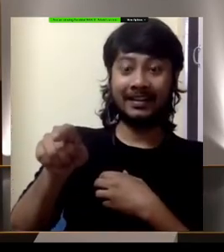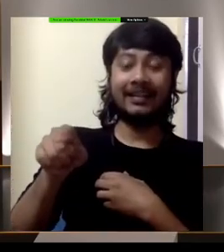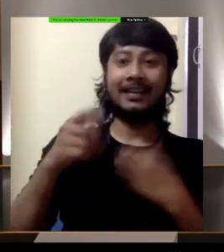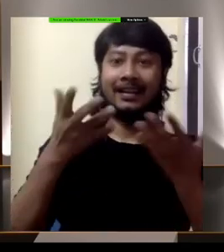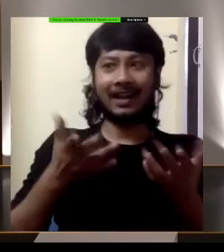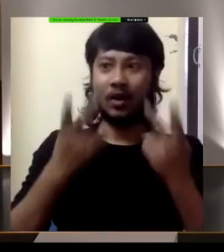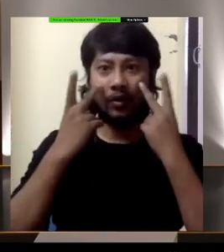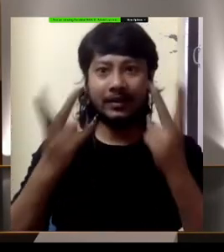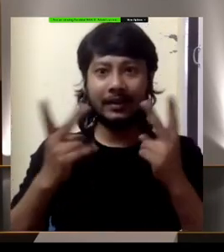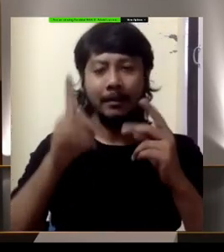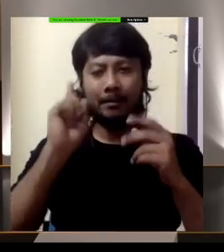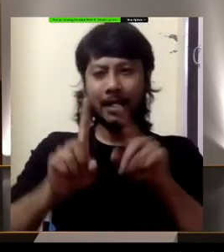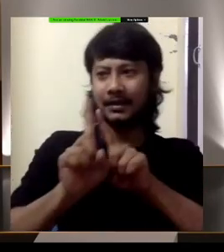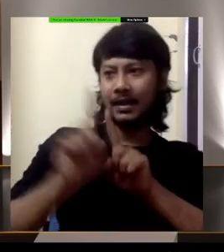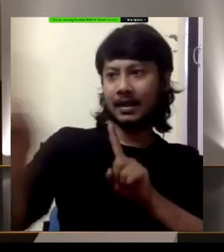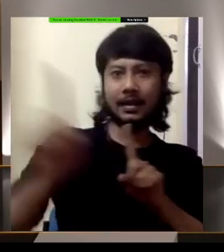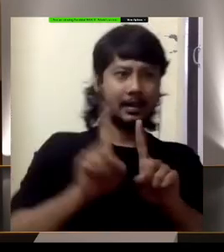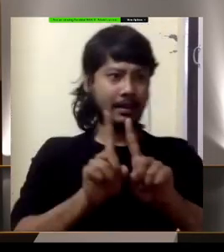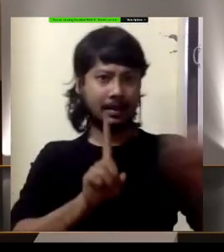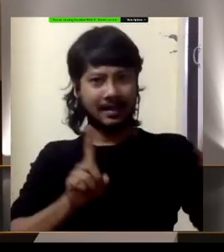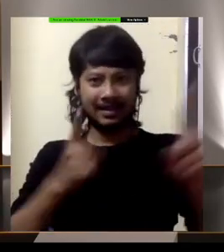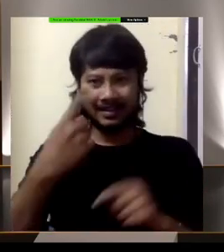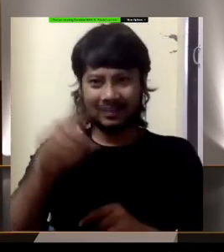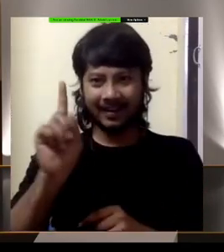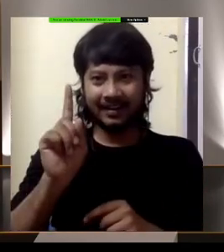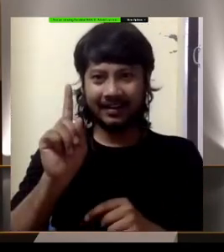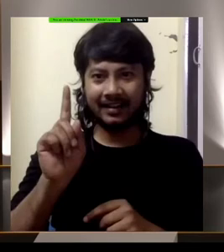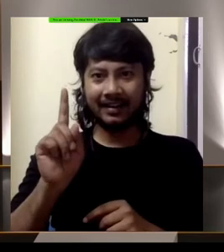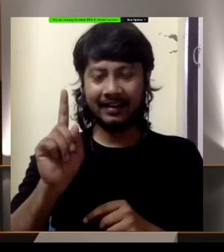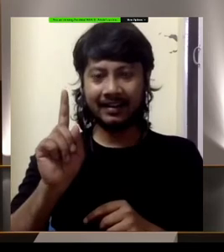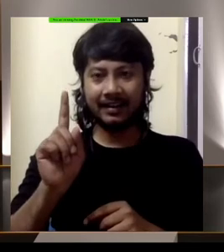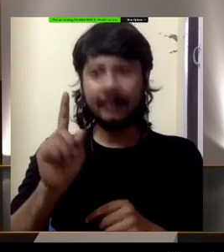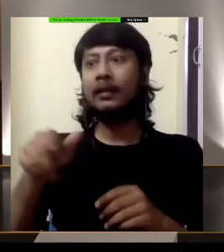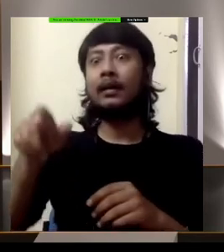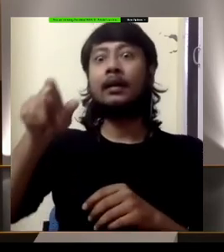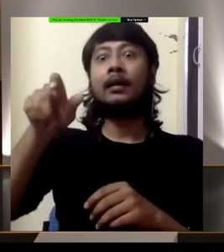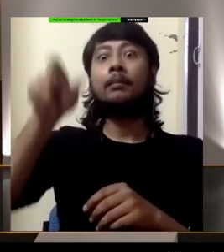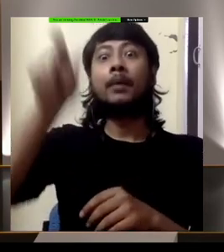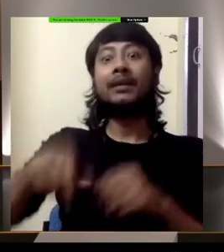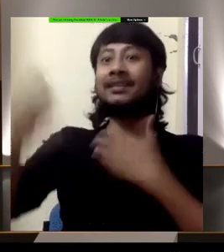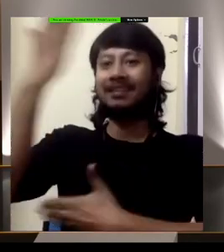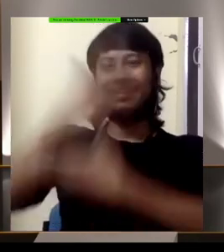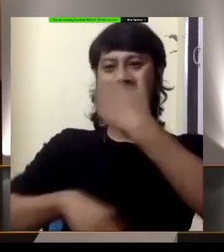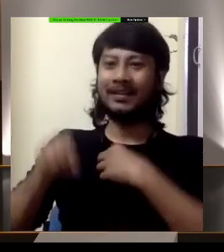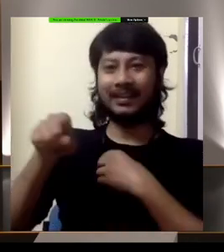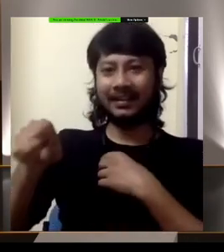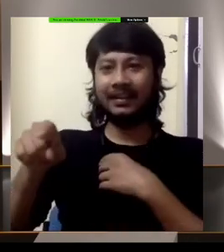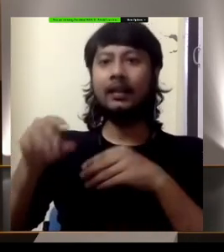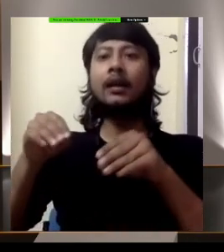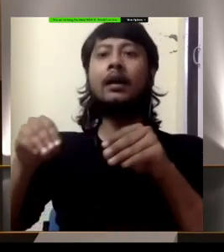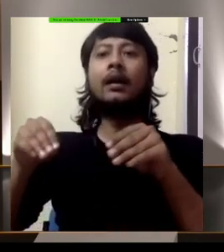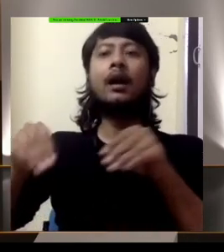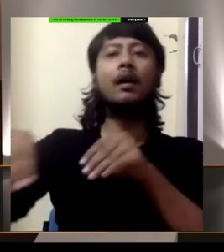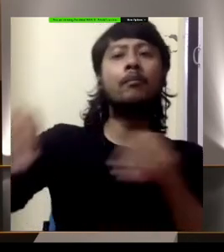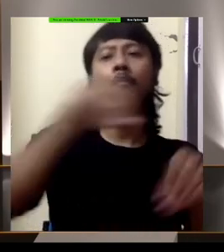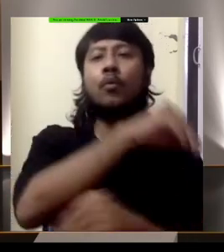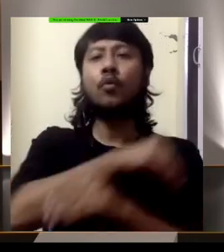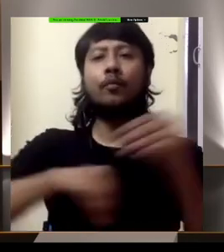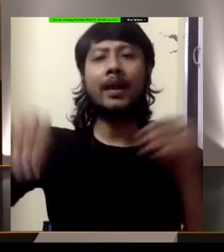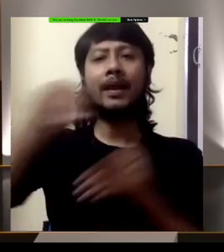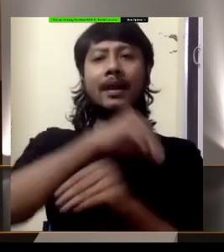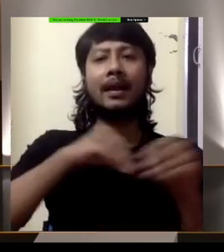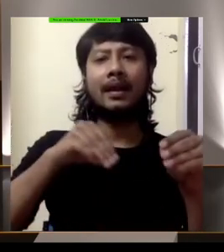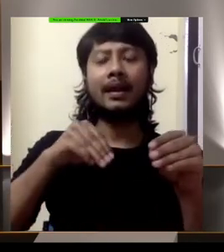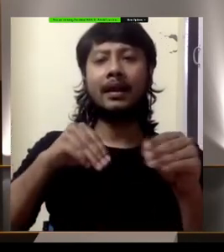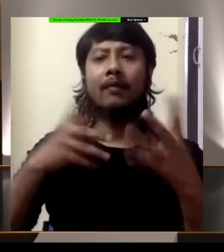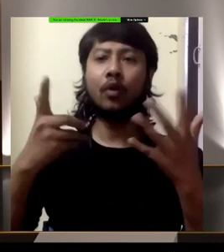whether a lack of mobility, and I'm not referring just to locomotor issues, perhaps even to social mobility